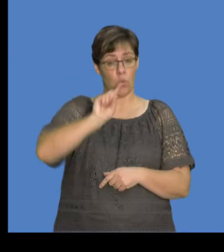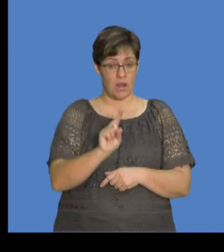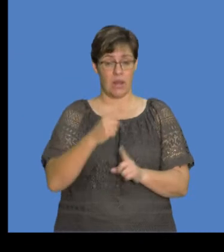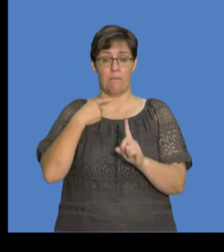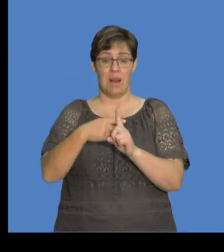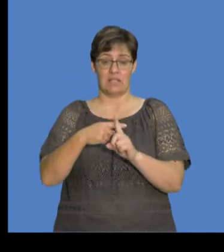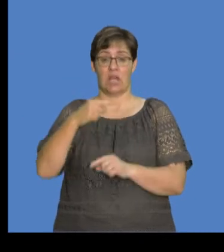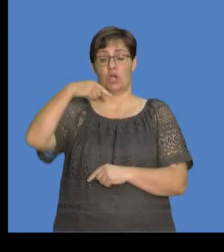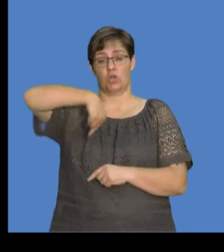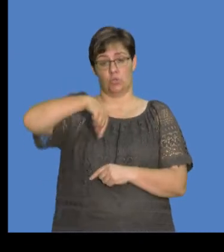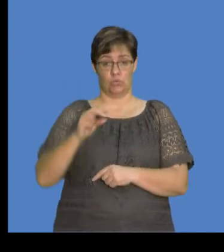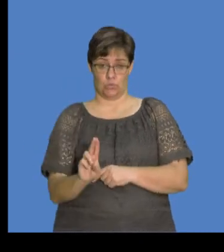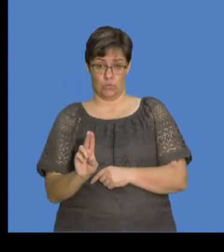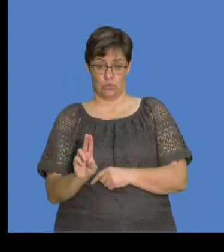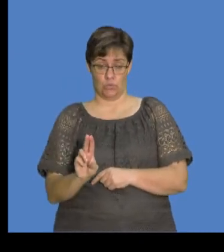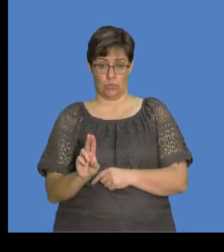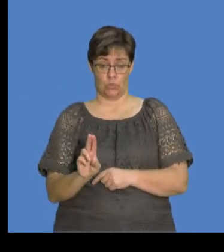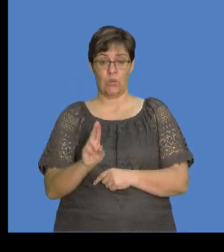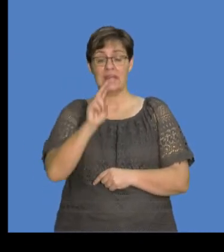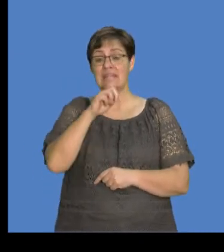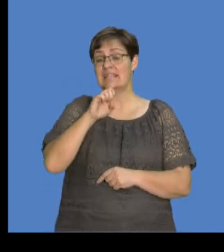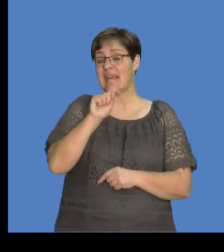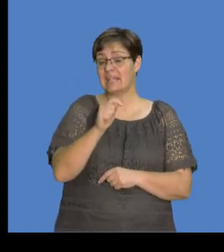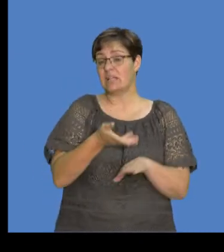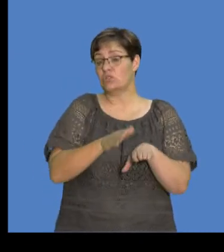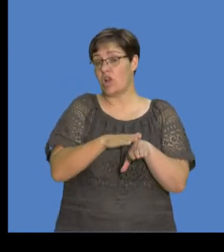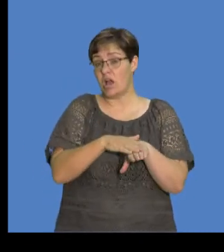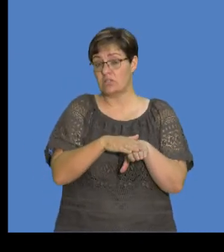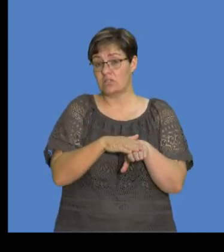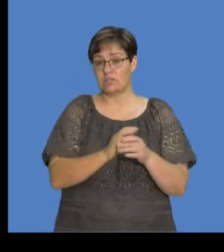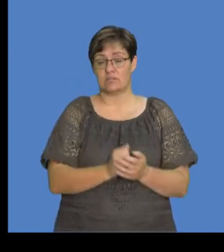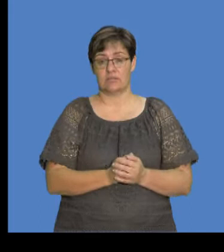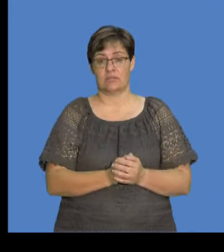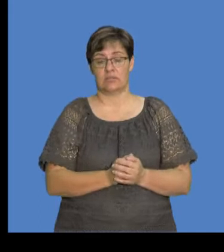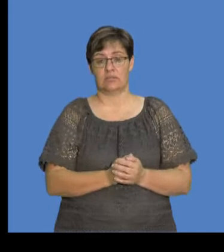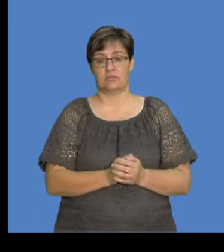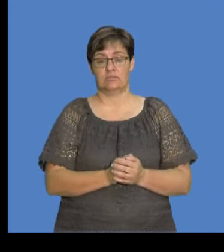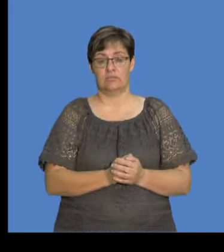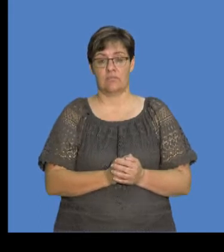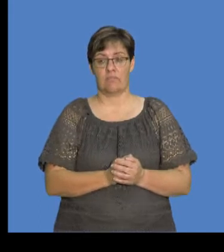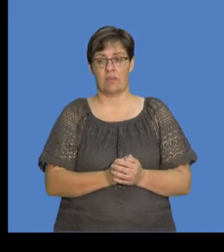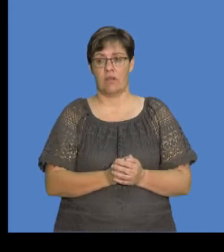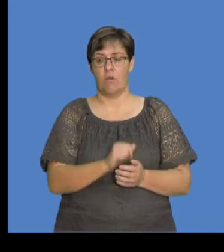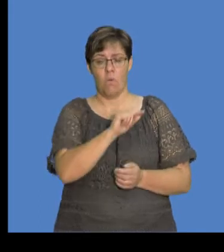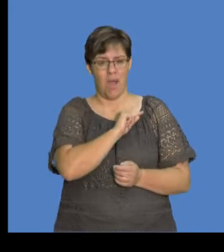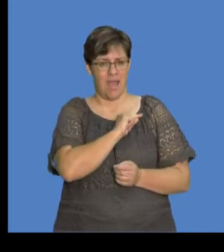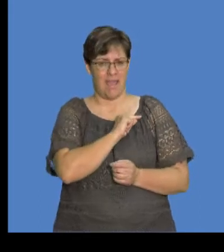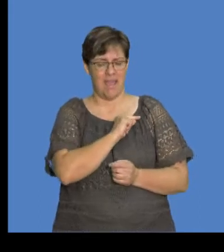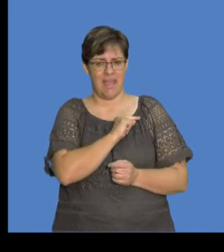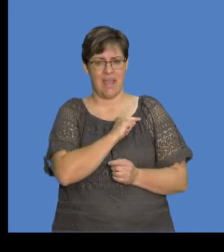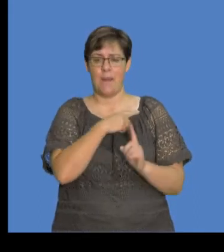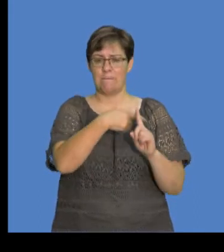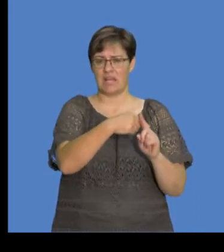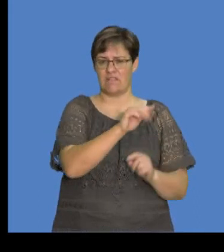Q2, right? So the net charge in this case becomes, because the other one is